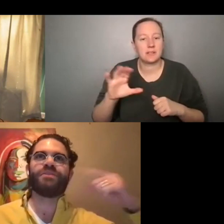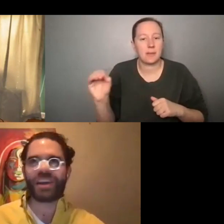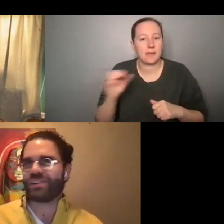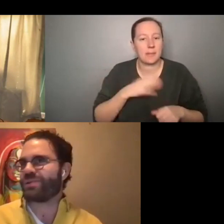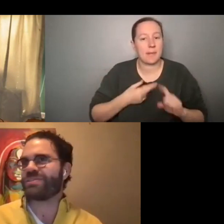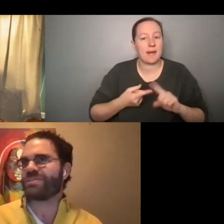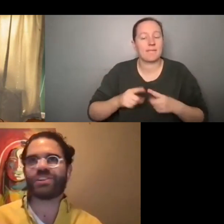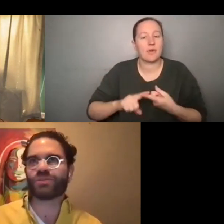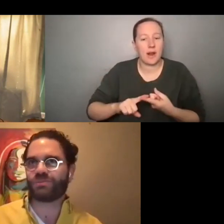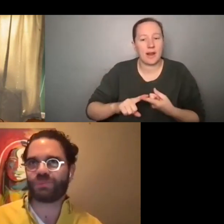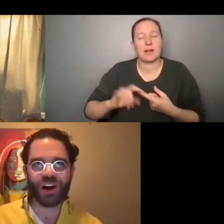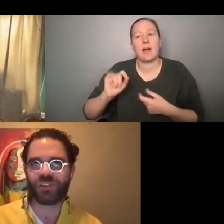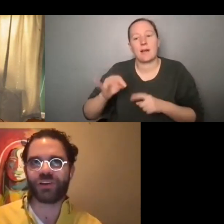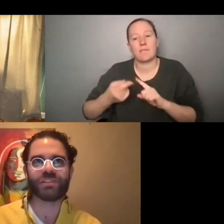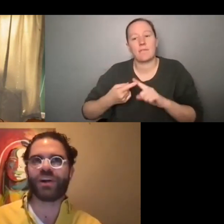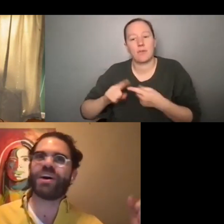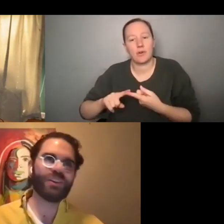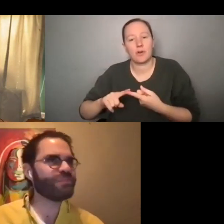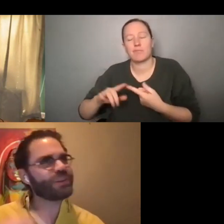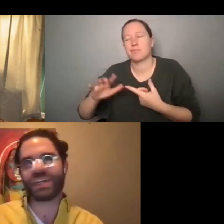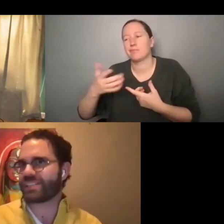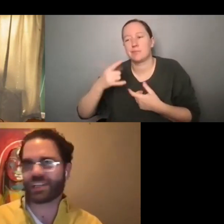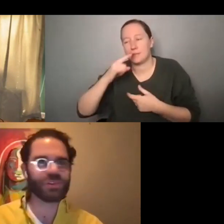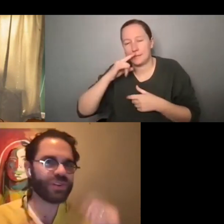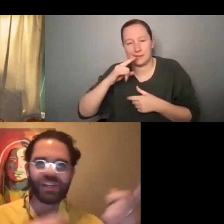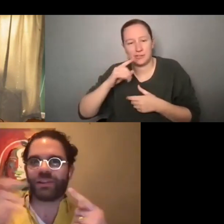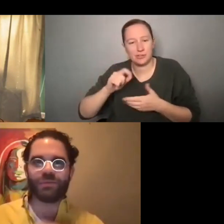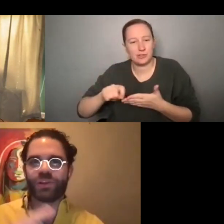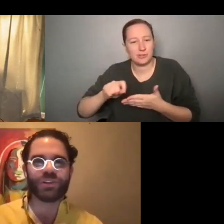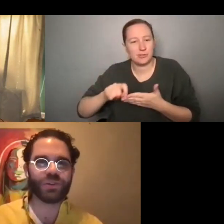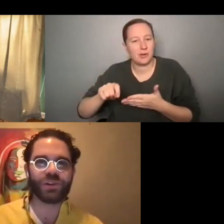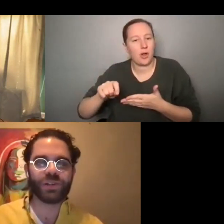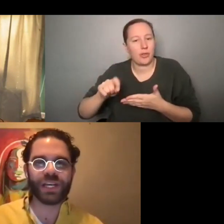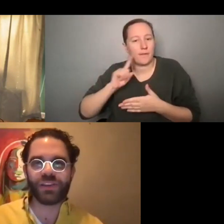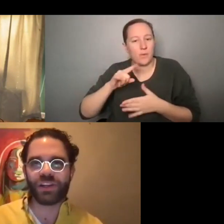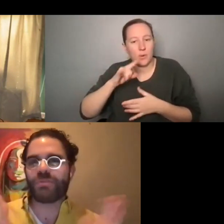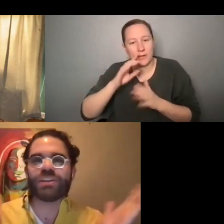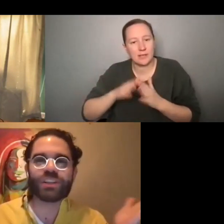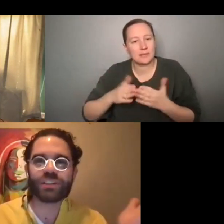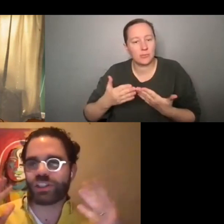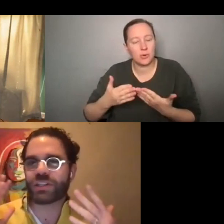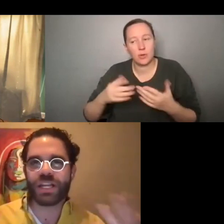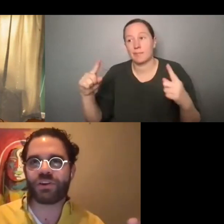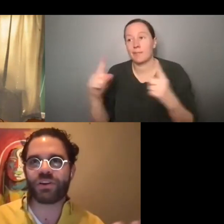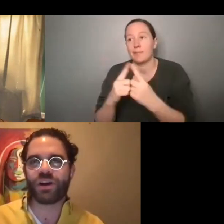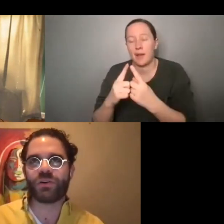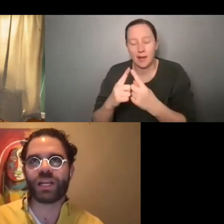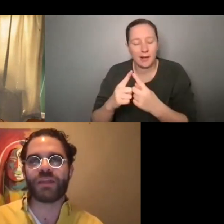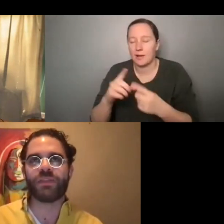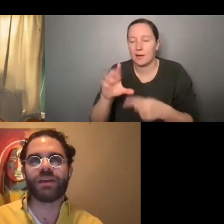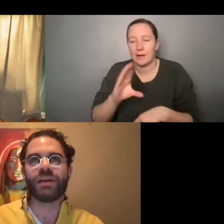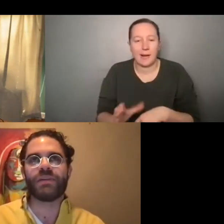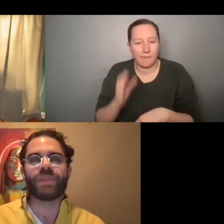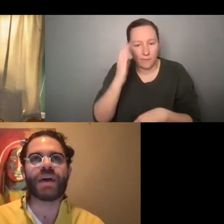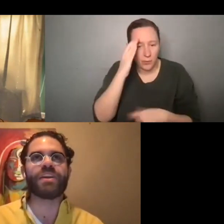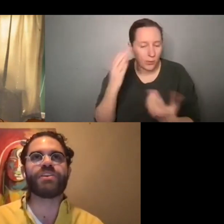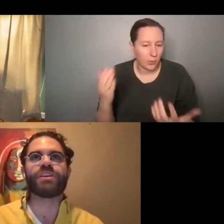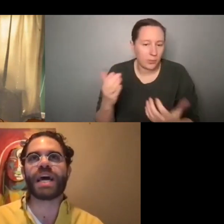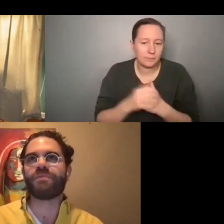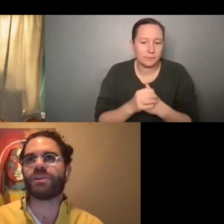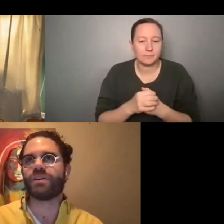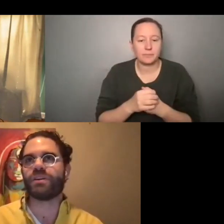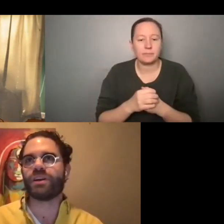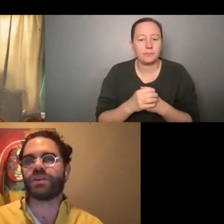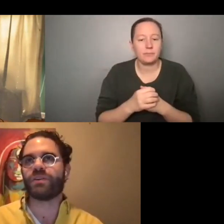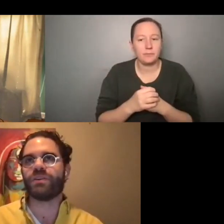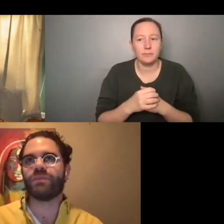friend who was a children's book author. He's like, oh, I know this person. Here, let me put you in two and two together. And I mean, just, just never know. And I, I think